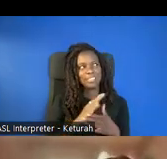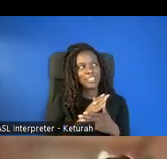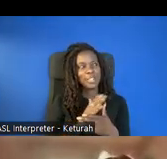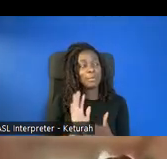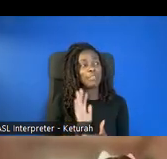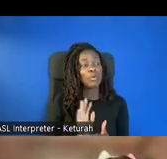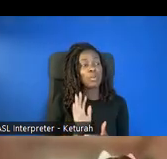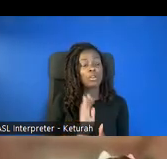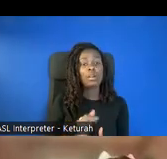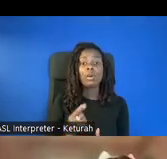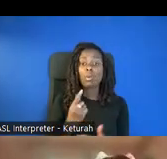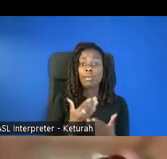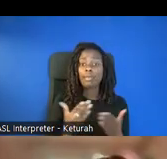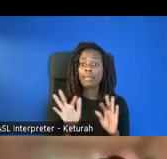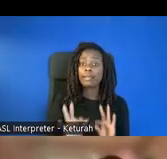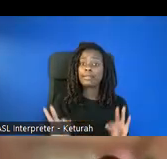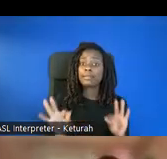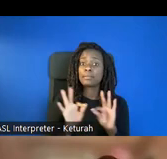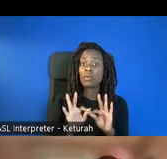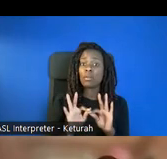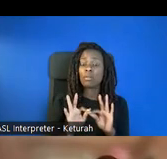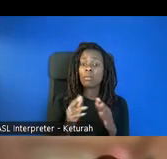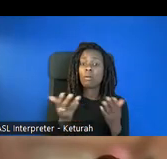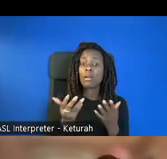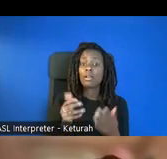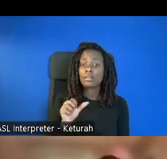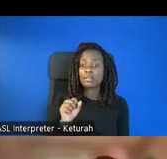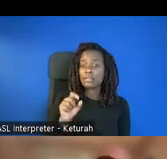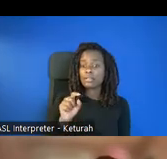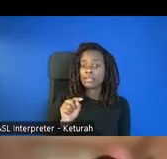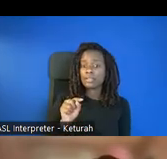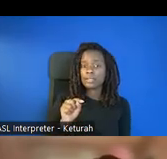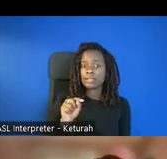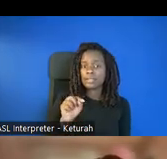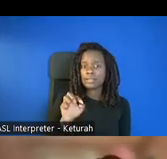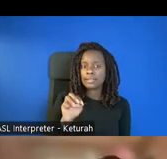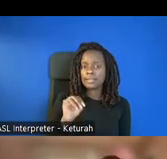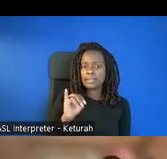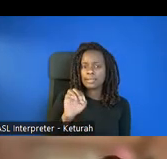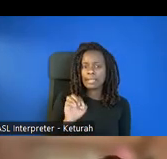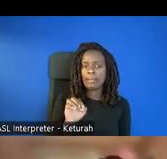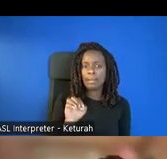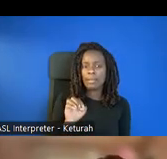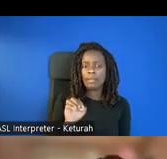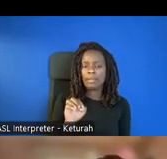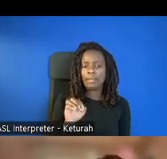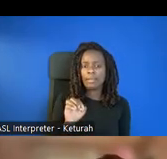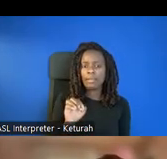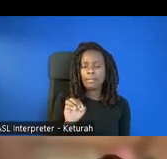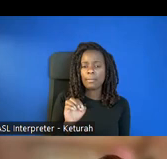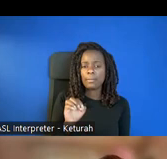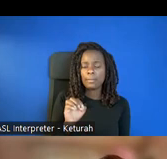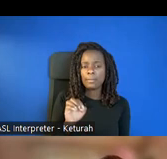one of the things that's really important is at STEMI, we are working, if you click one more time. Thank you.